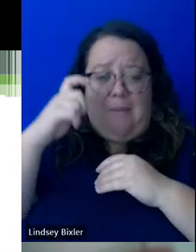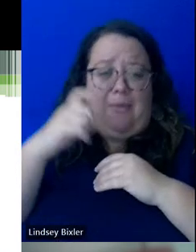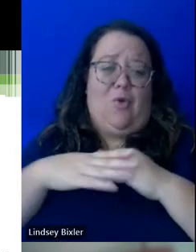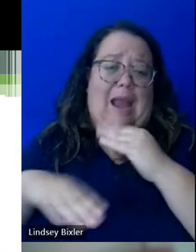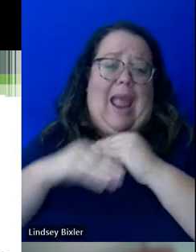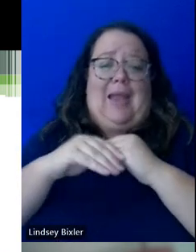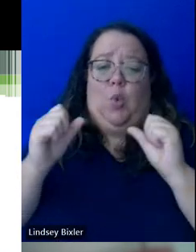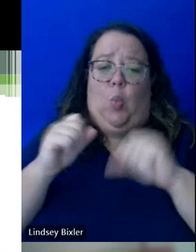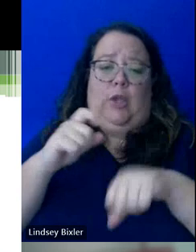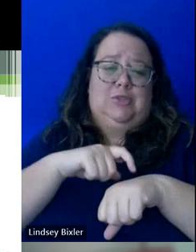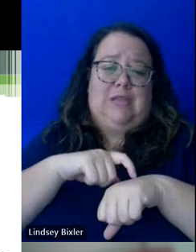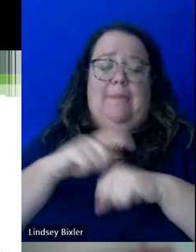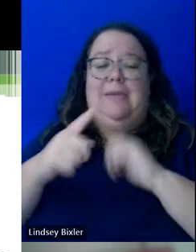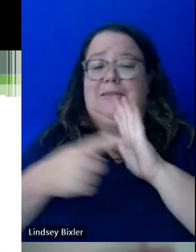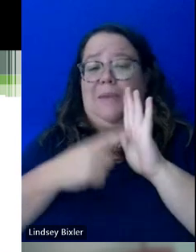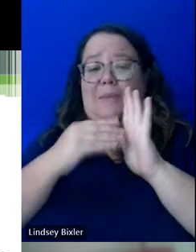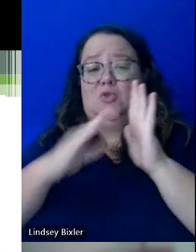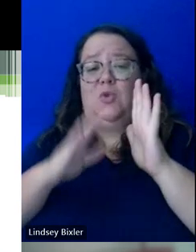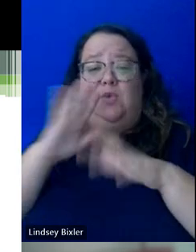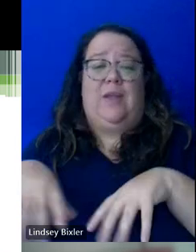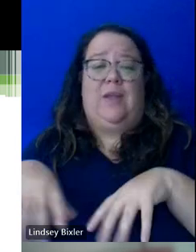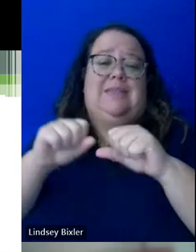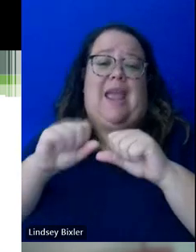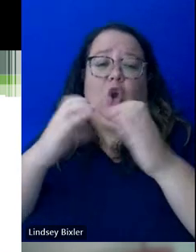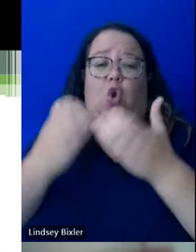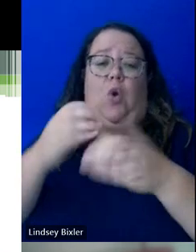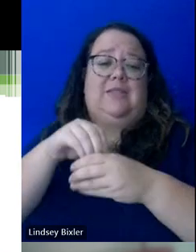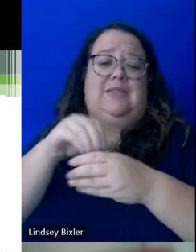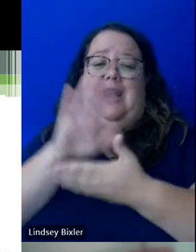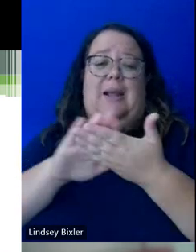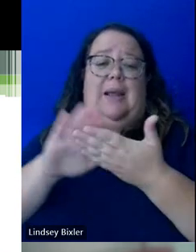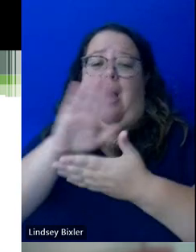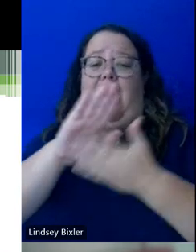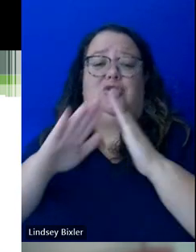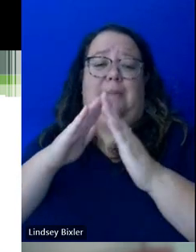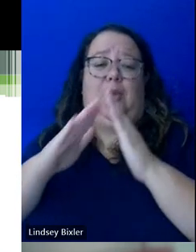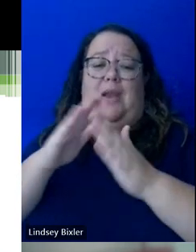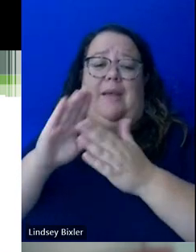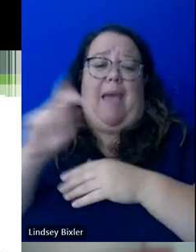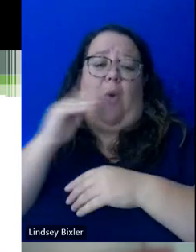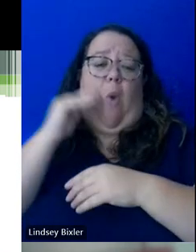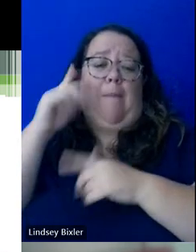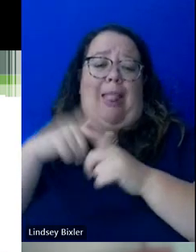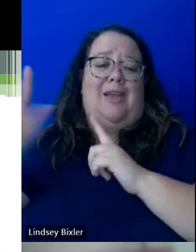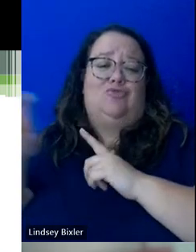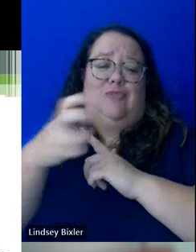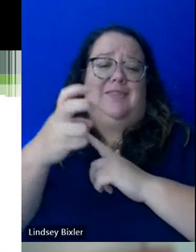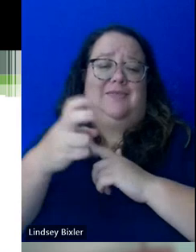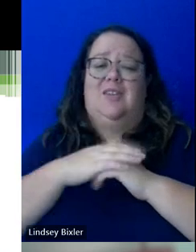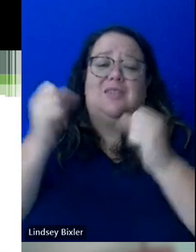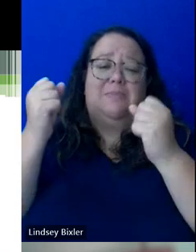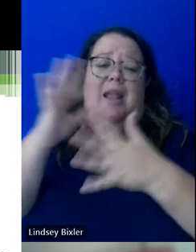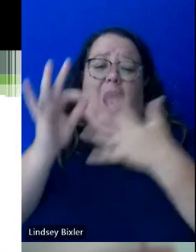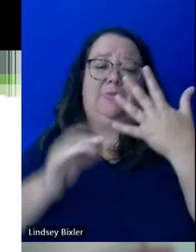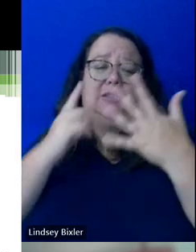Sometimes students will, you know, take a course at a community college or another institution back home and then transfer those in. Plenty of options,